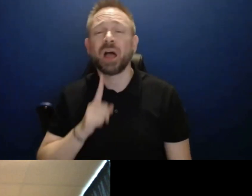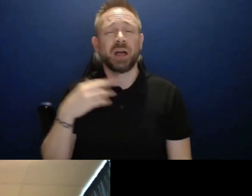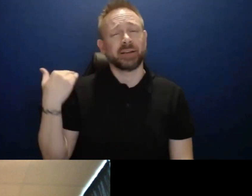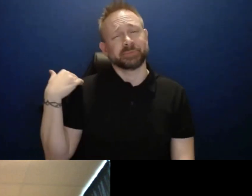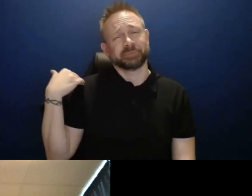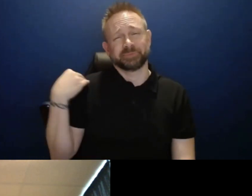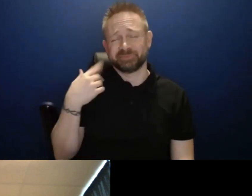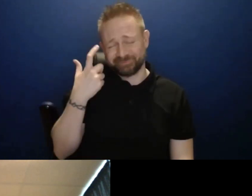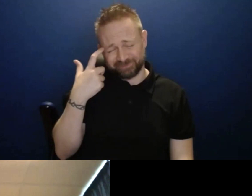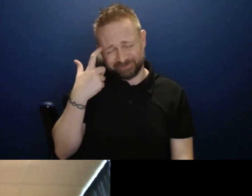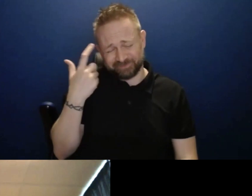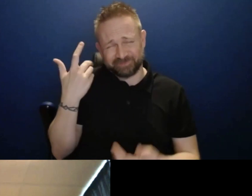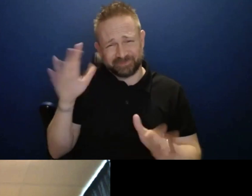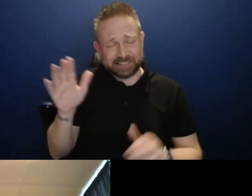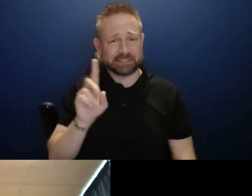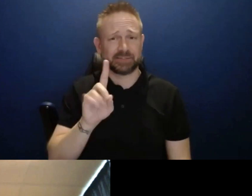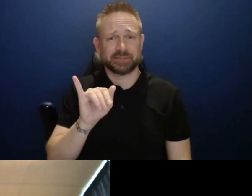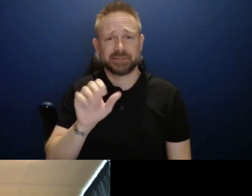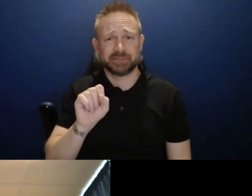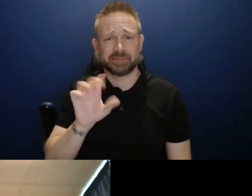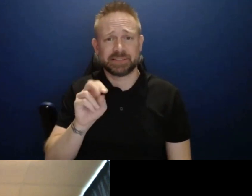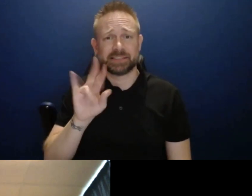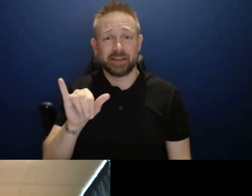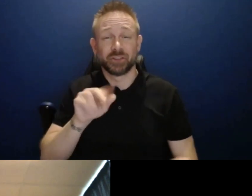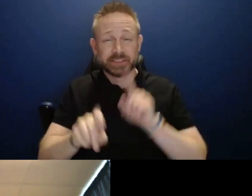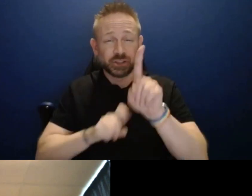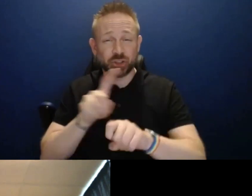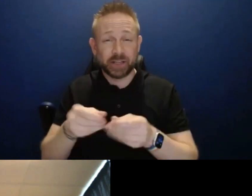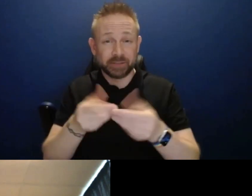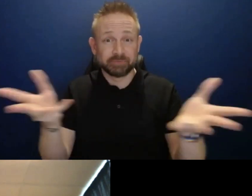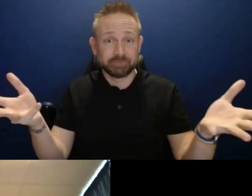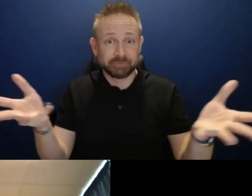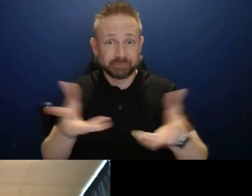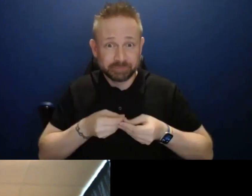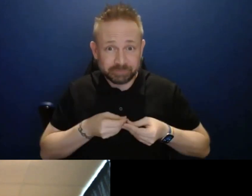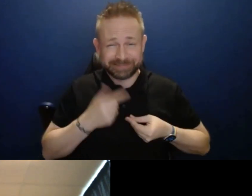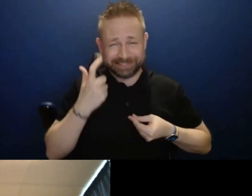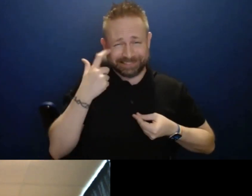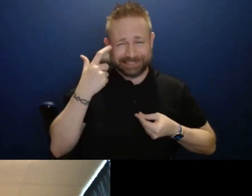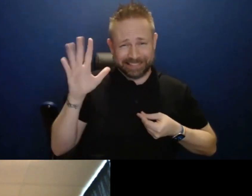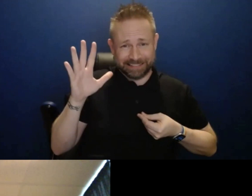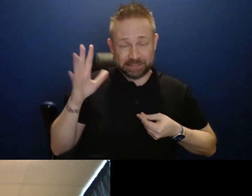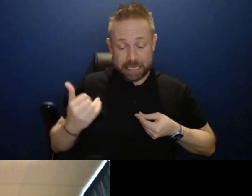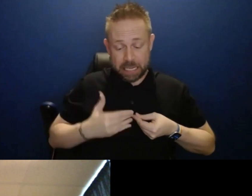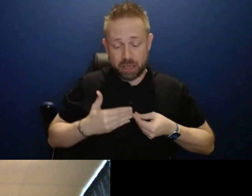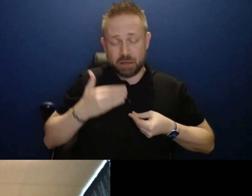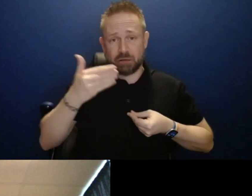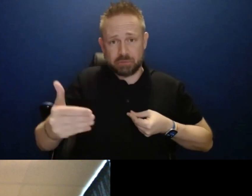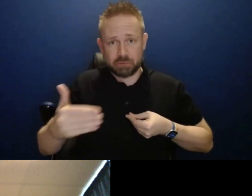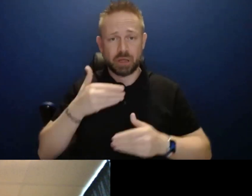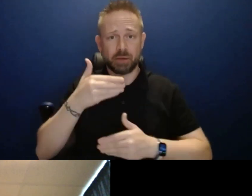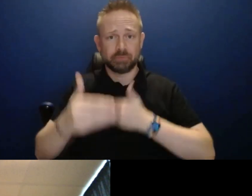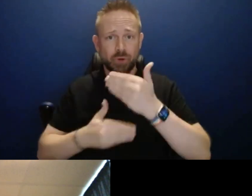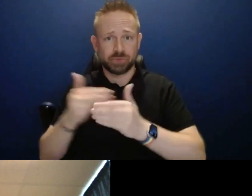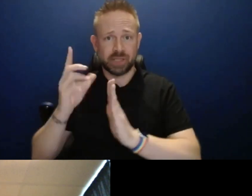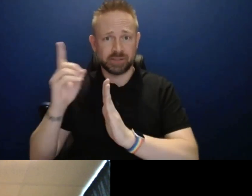discovery phase for it. Now we move into the phase that's called process redesign, have to understand how we're going to